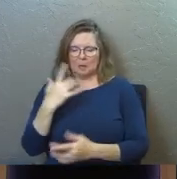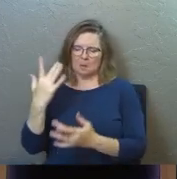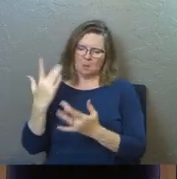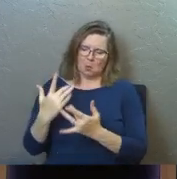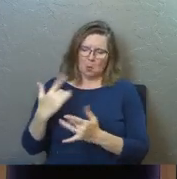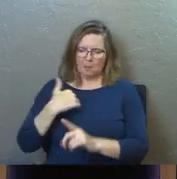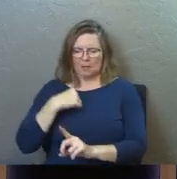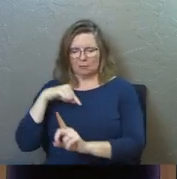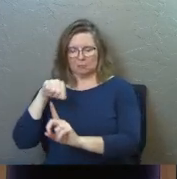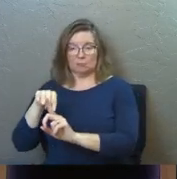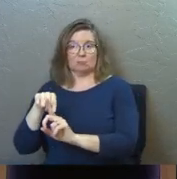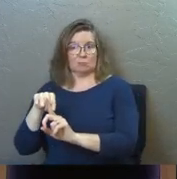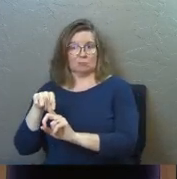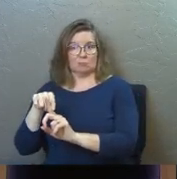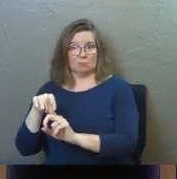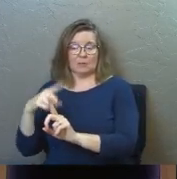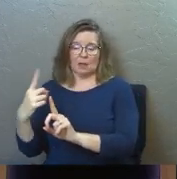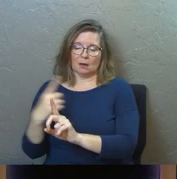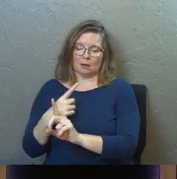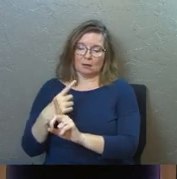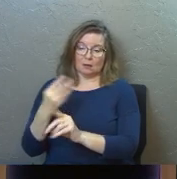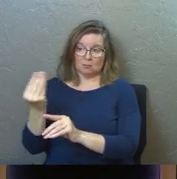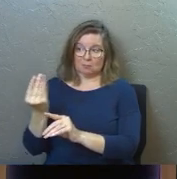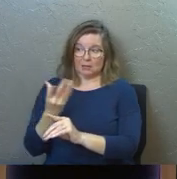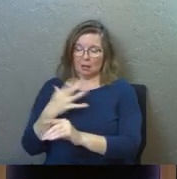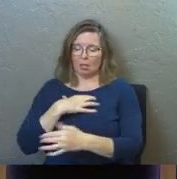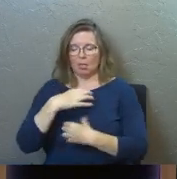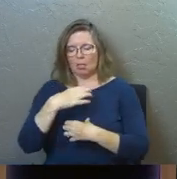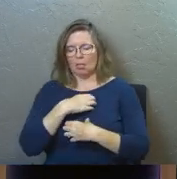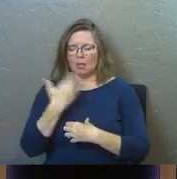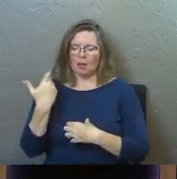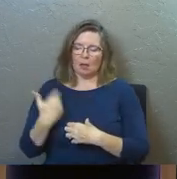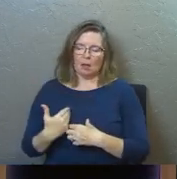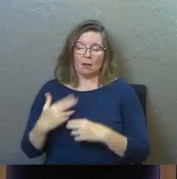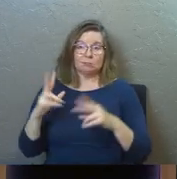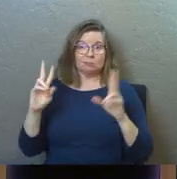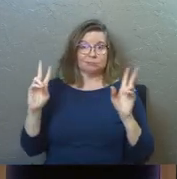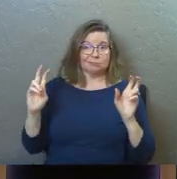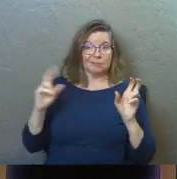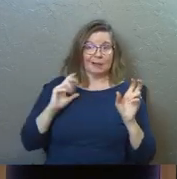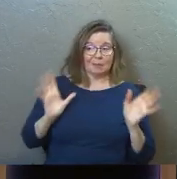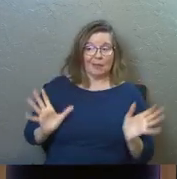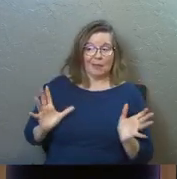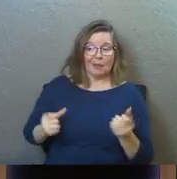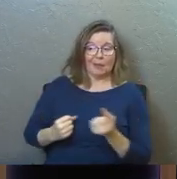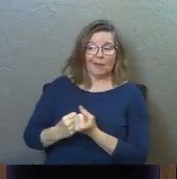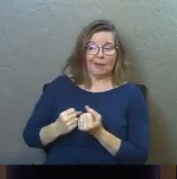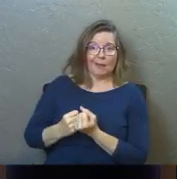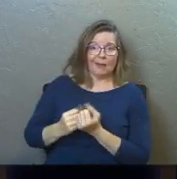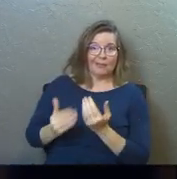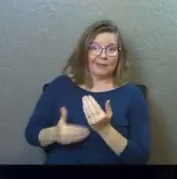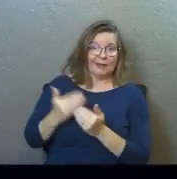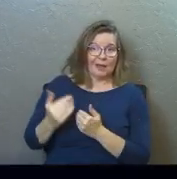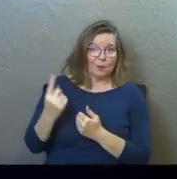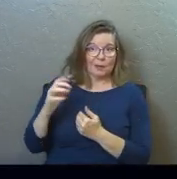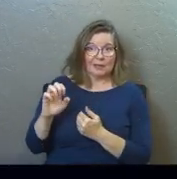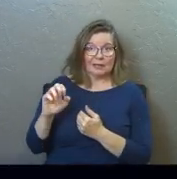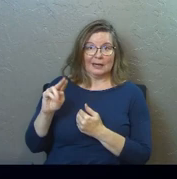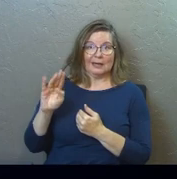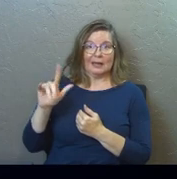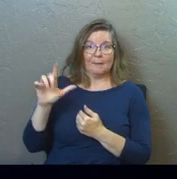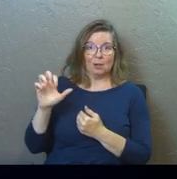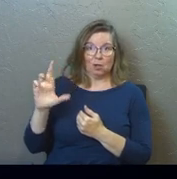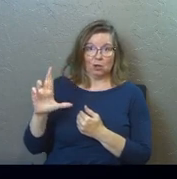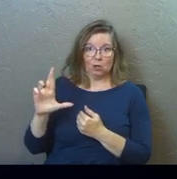poor me, and he comes to me, I'm the enabler, the next one, I'm the